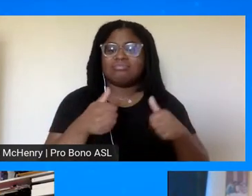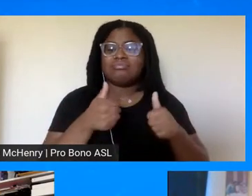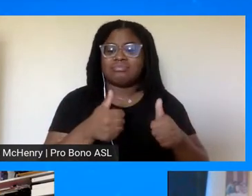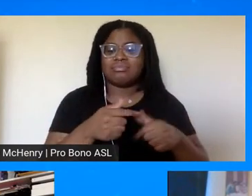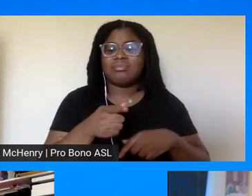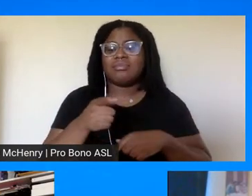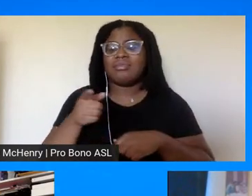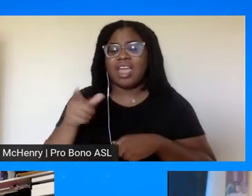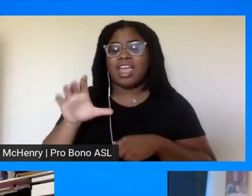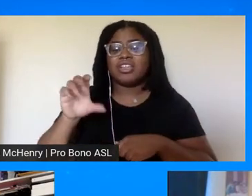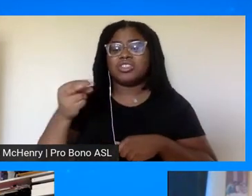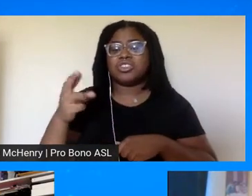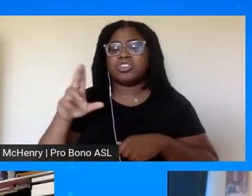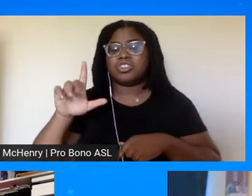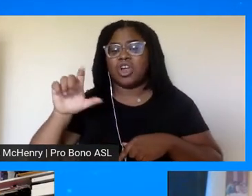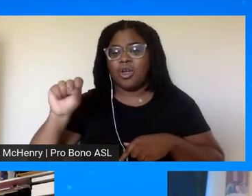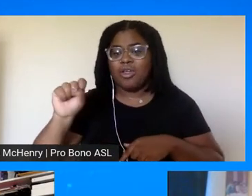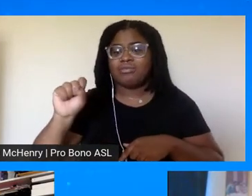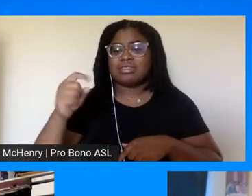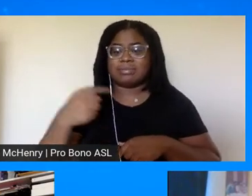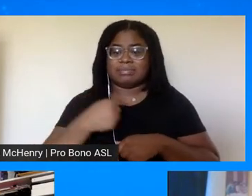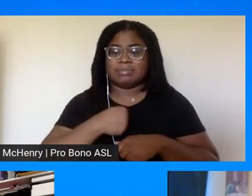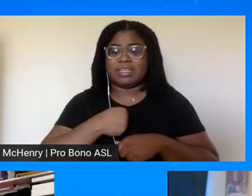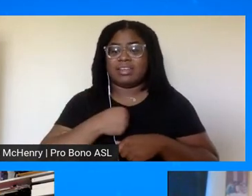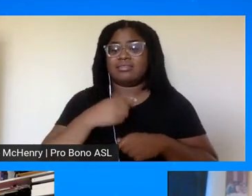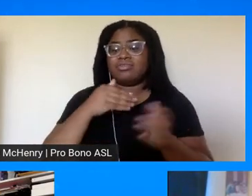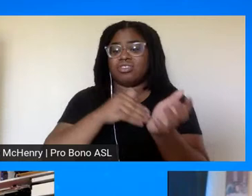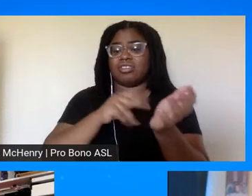are synchronizing isn't that something wow